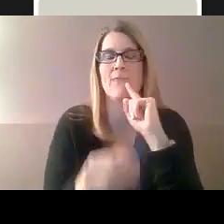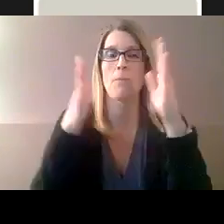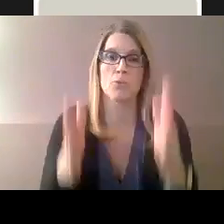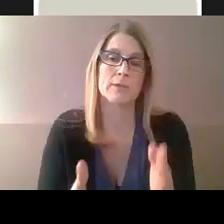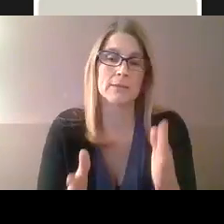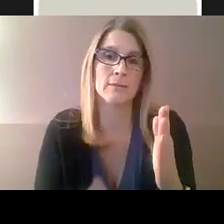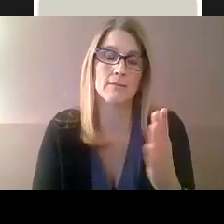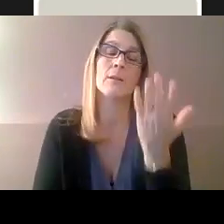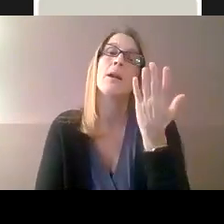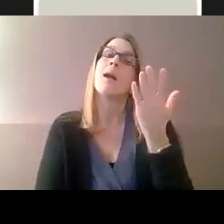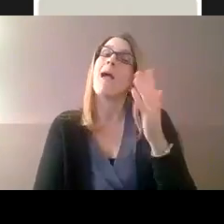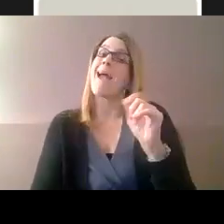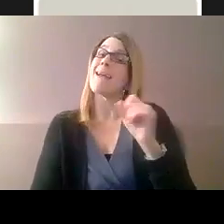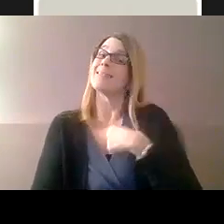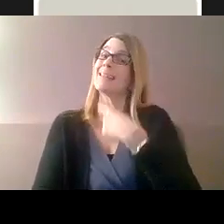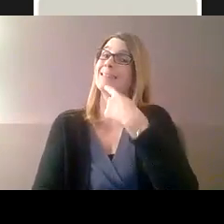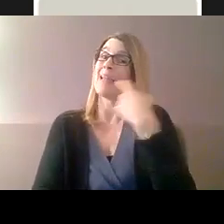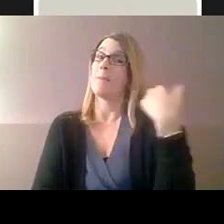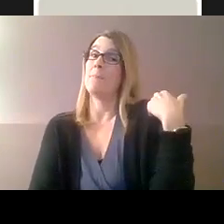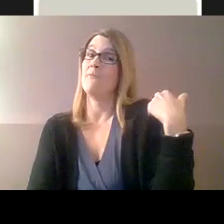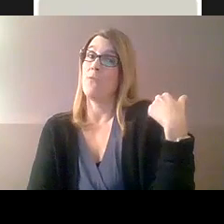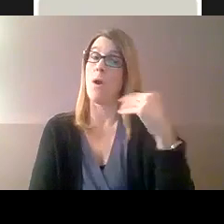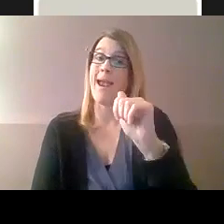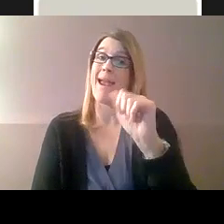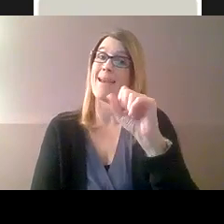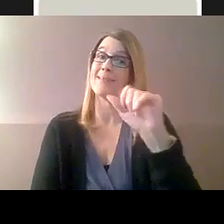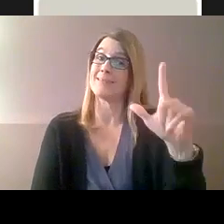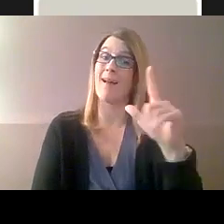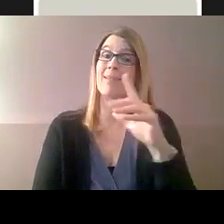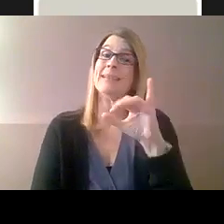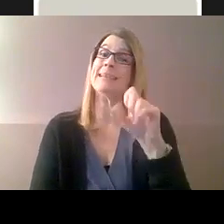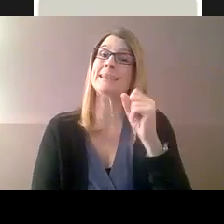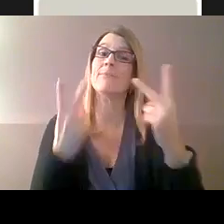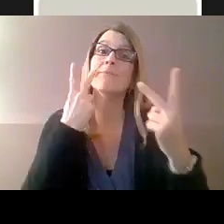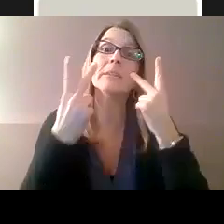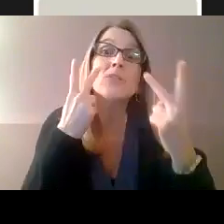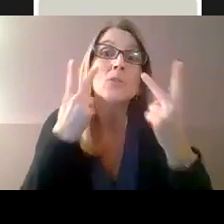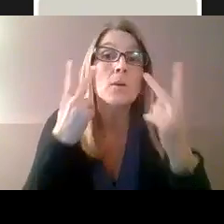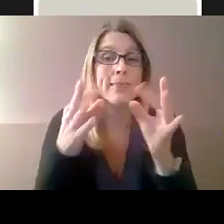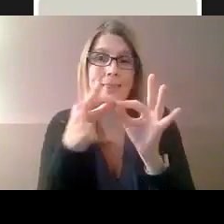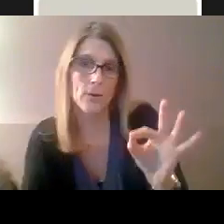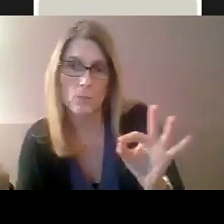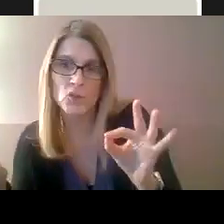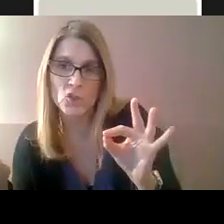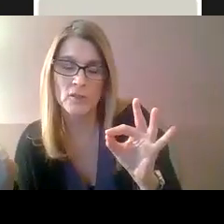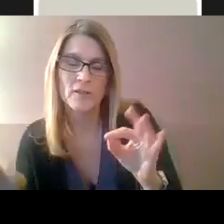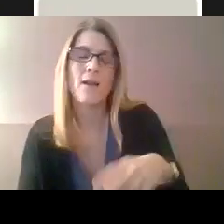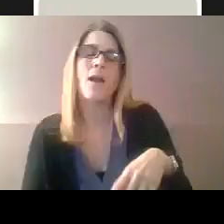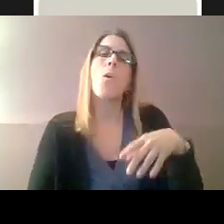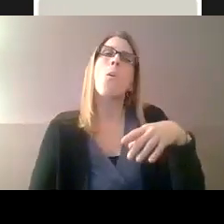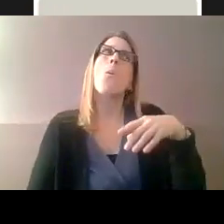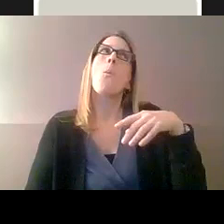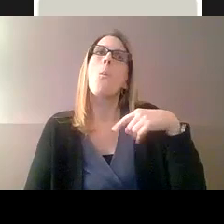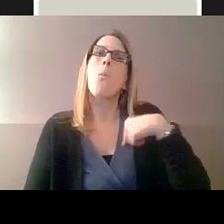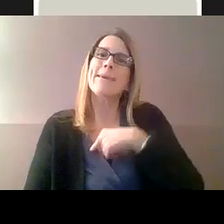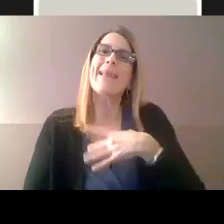You should always actually be in front looking at the deaf person and the interpreter will actually be near you. They will